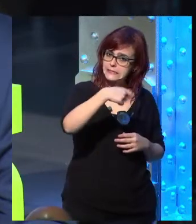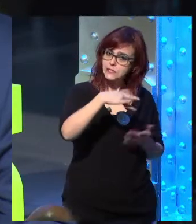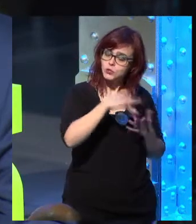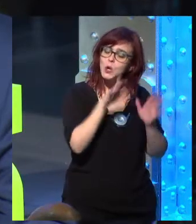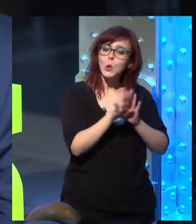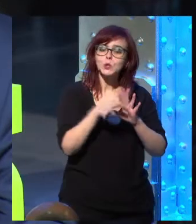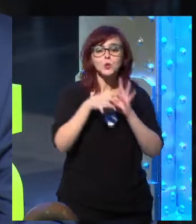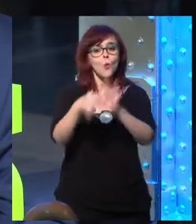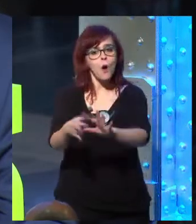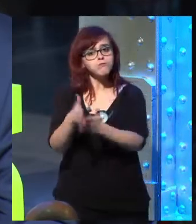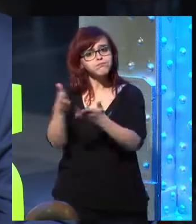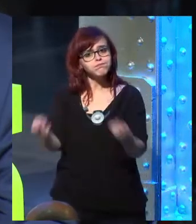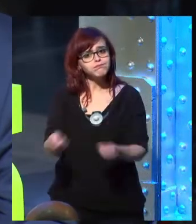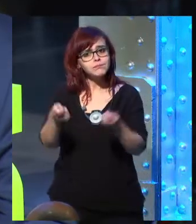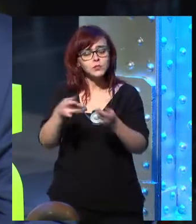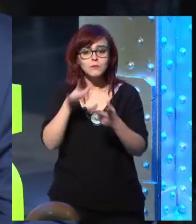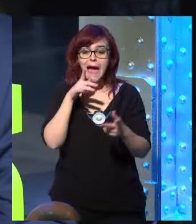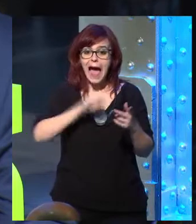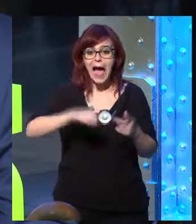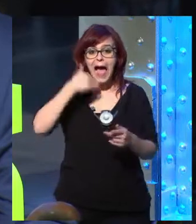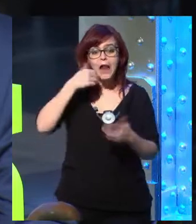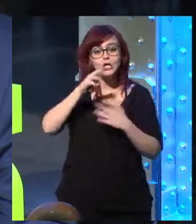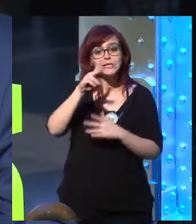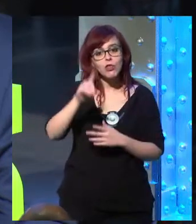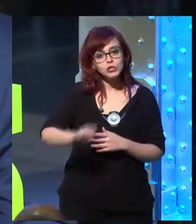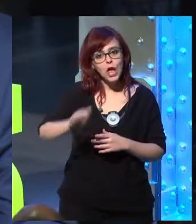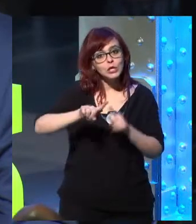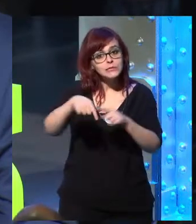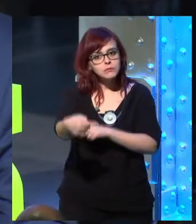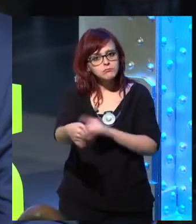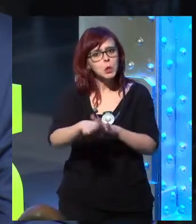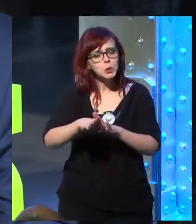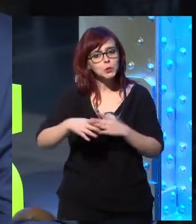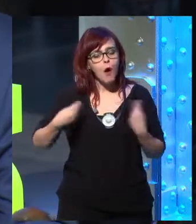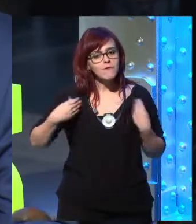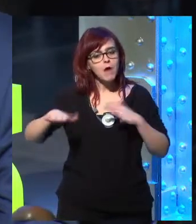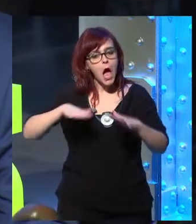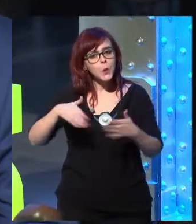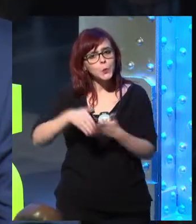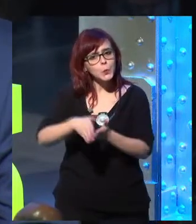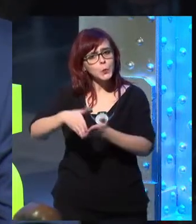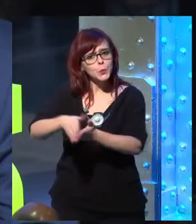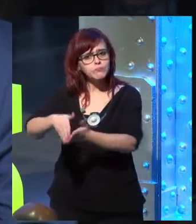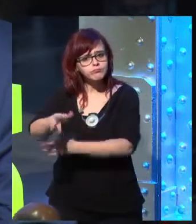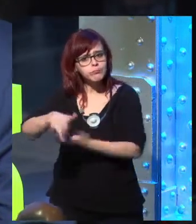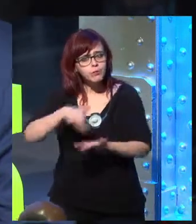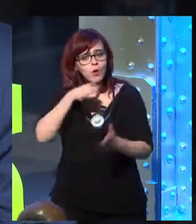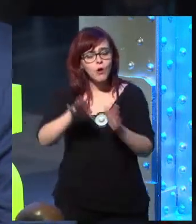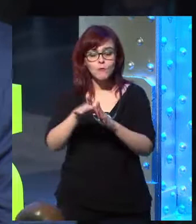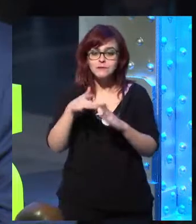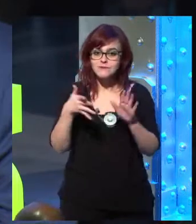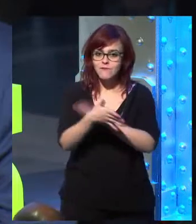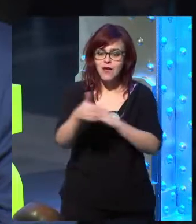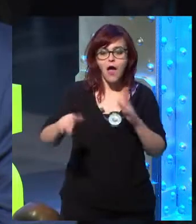we progressed a lot. So, I think that that perspective of making things live after 32